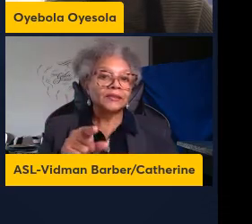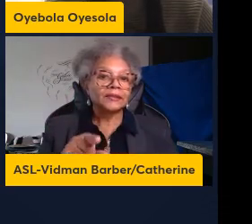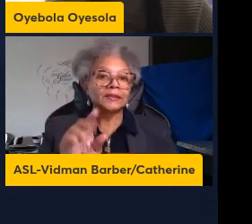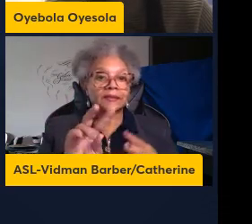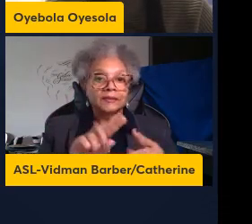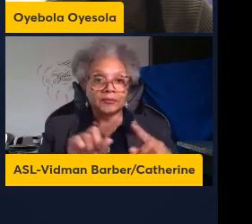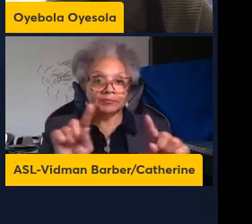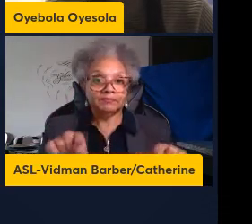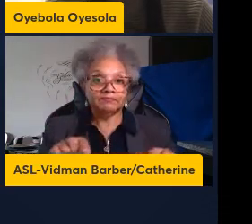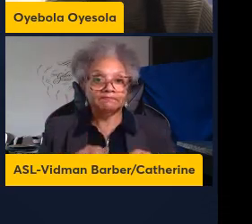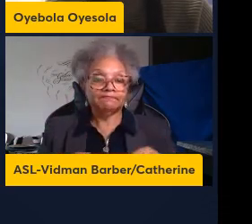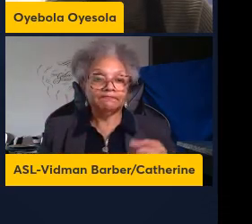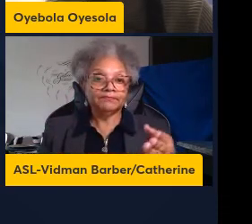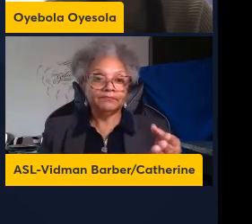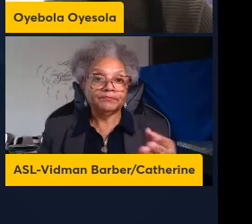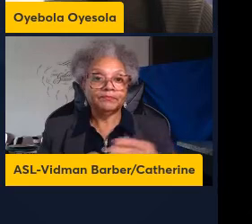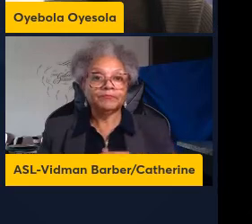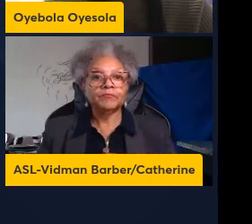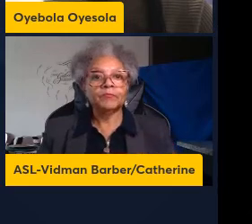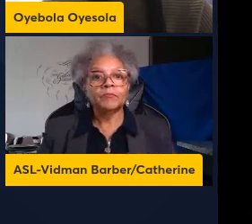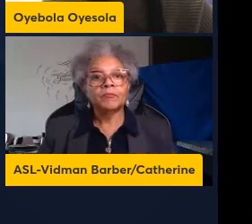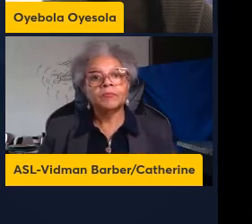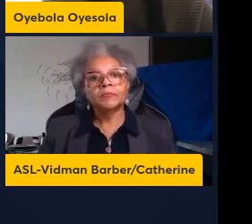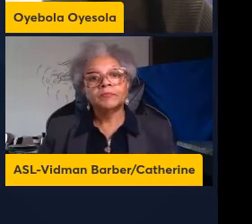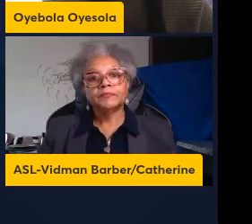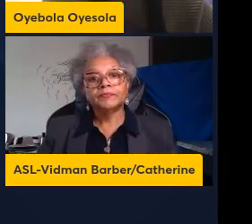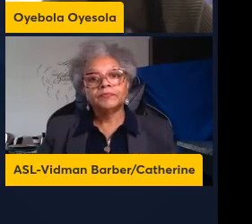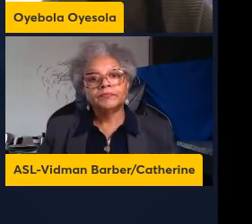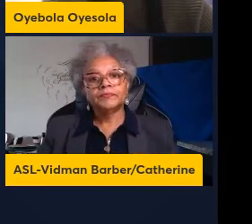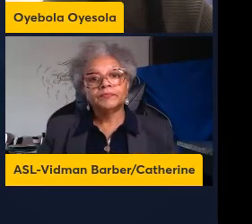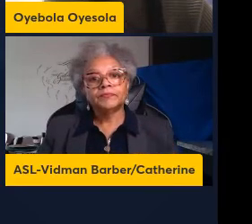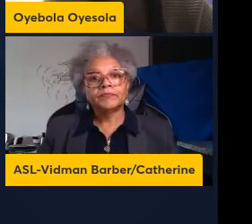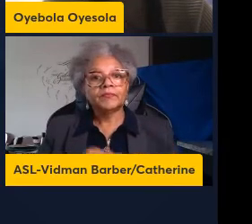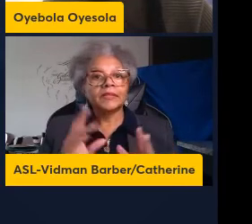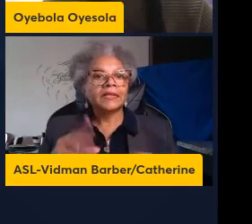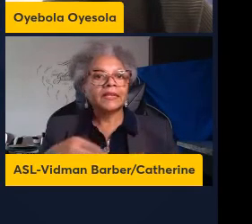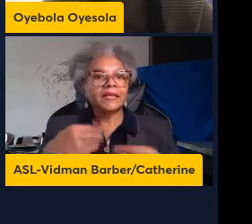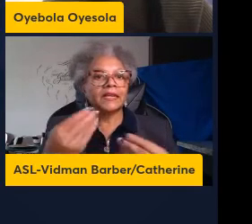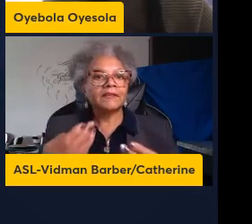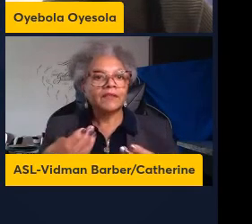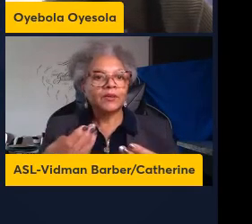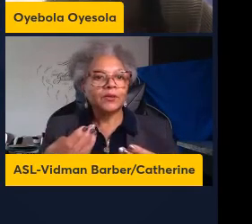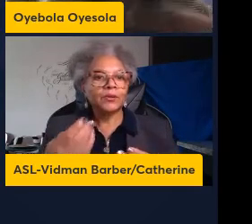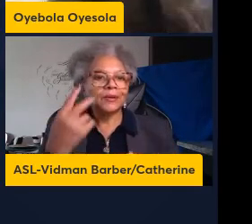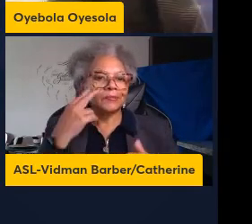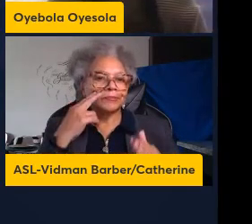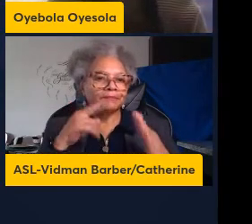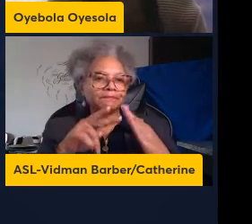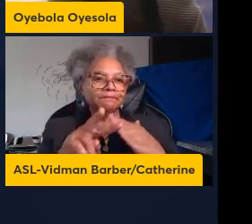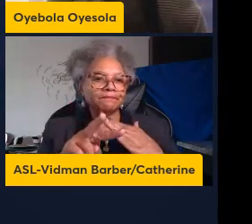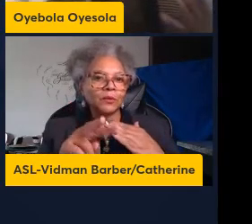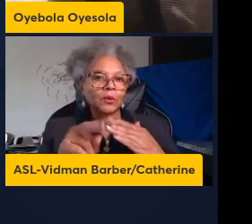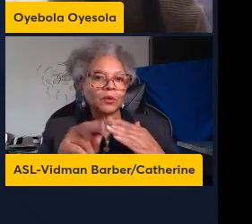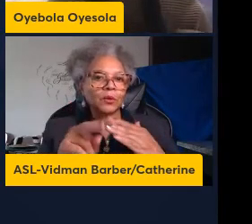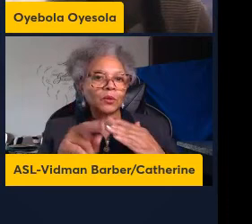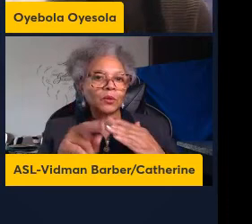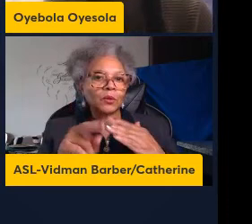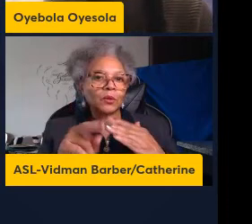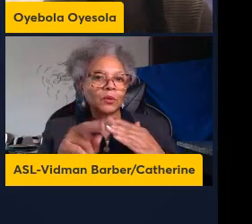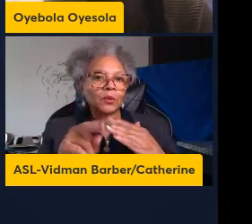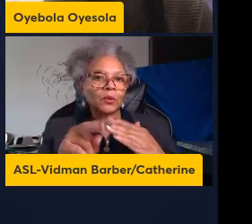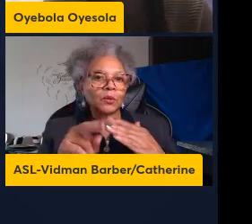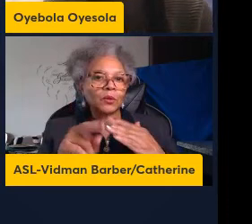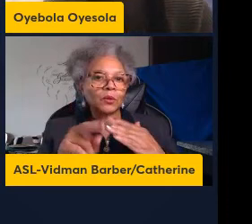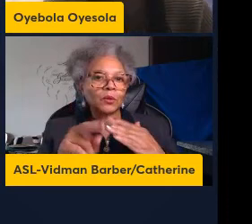panel so just to give you a preview when I say rewilded what do we